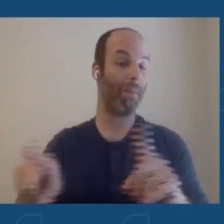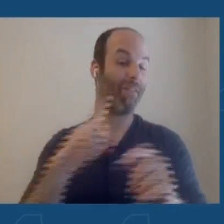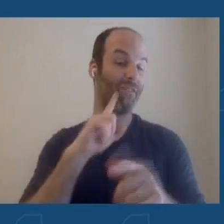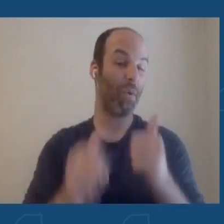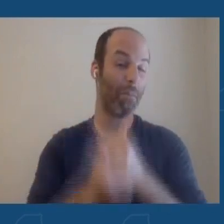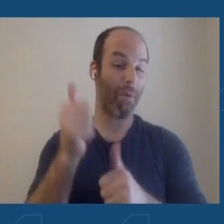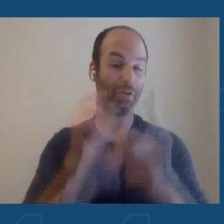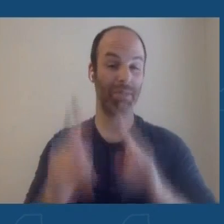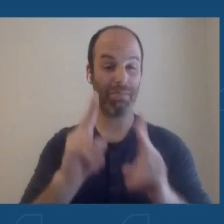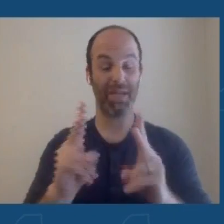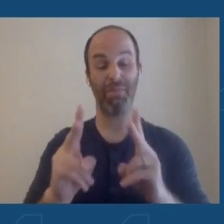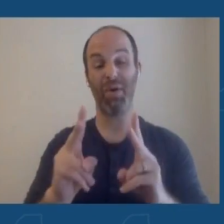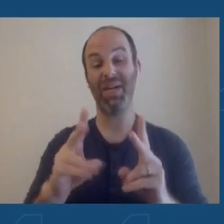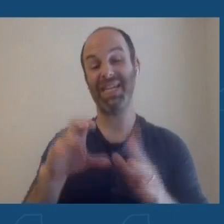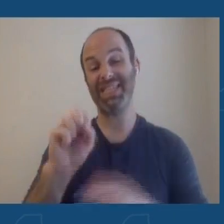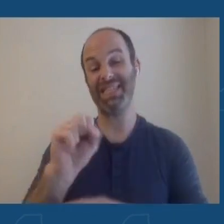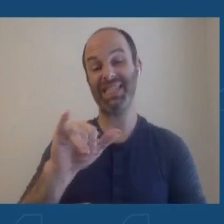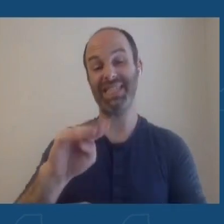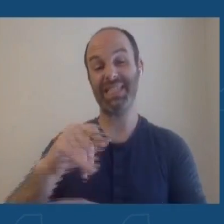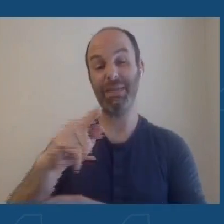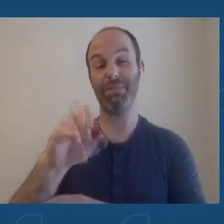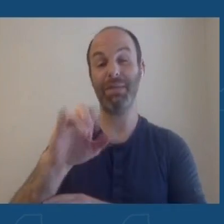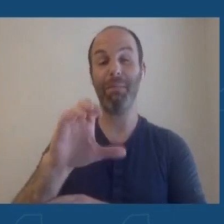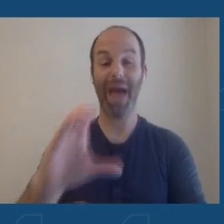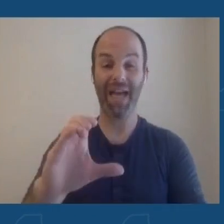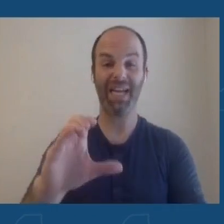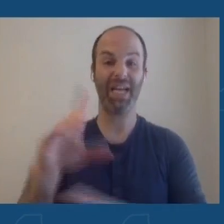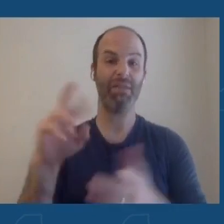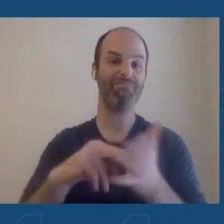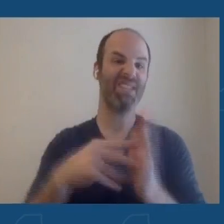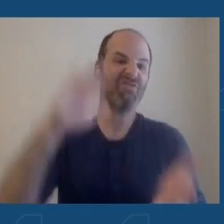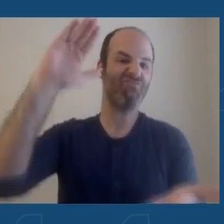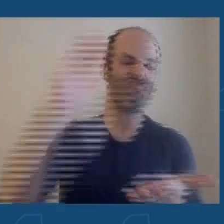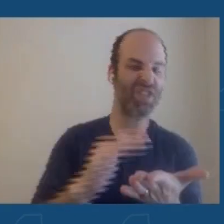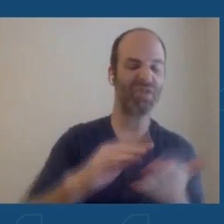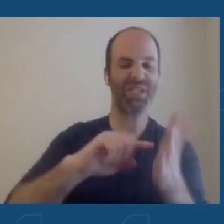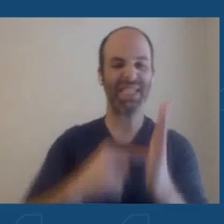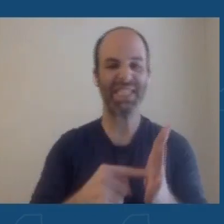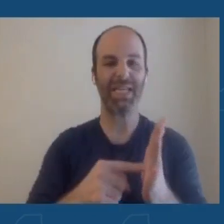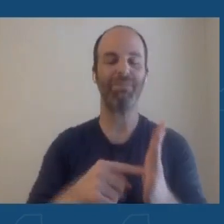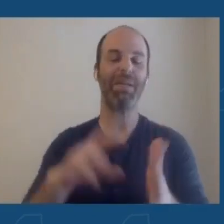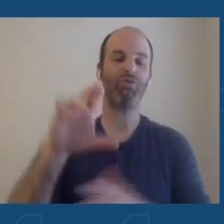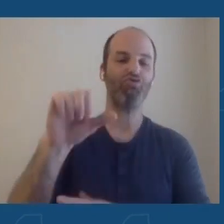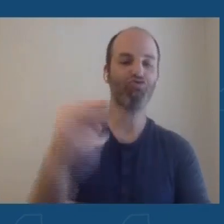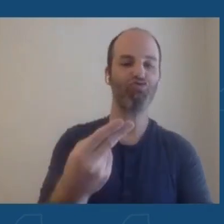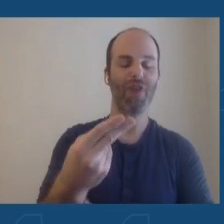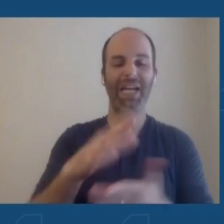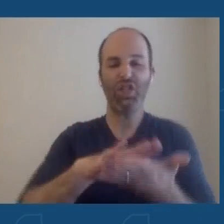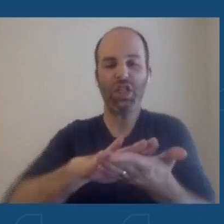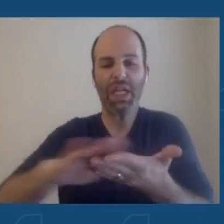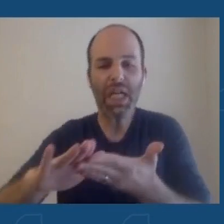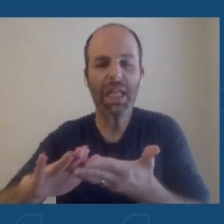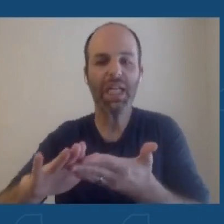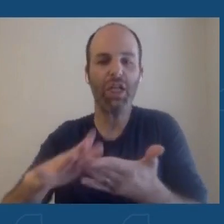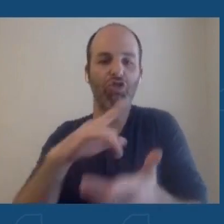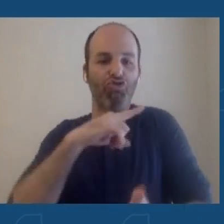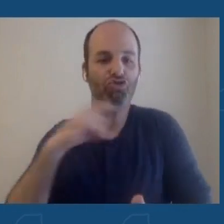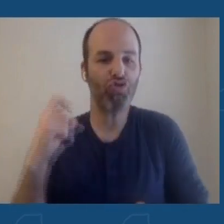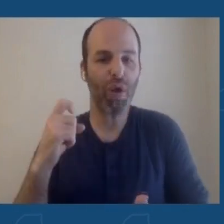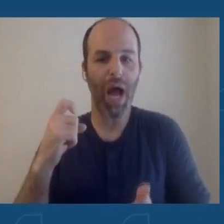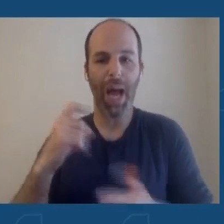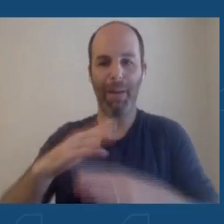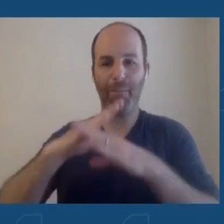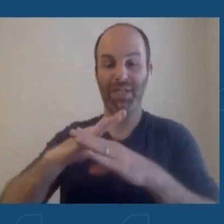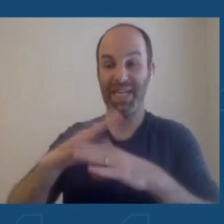It's aimed at reducing symptoms, keeping that rash clean, dry, protecting against additional, possibly,